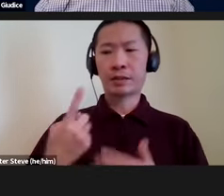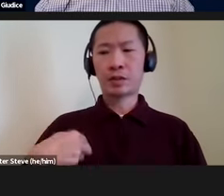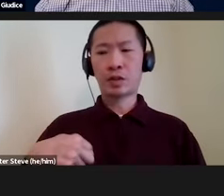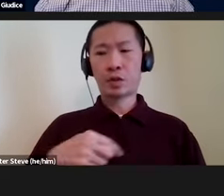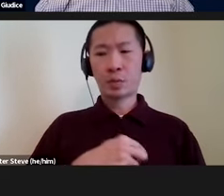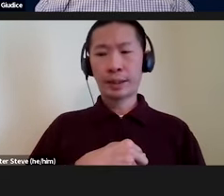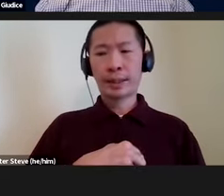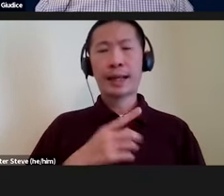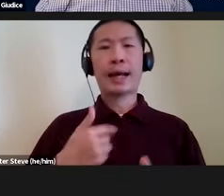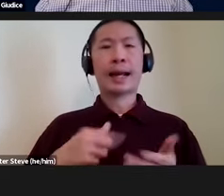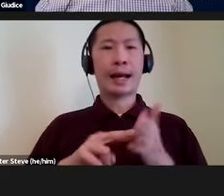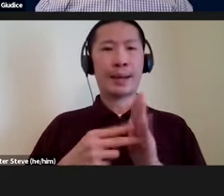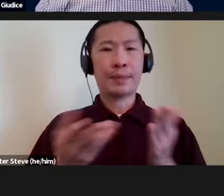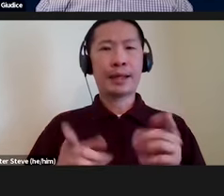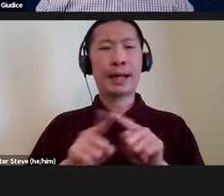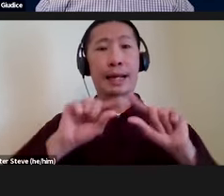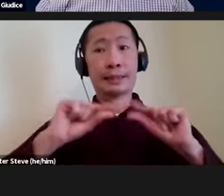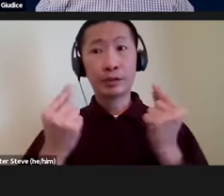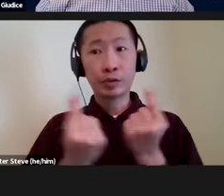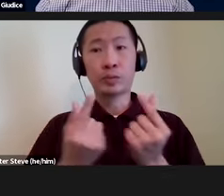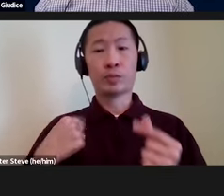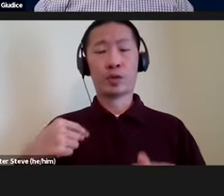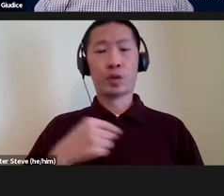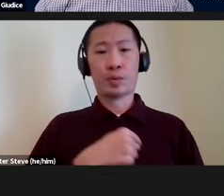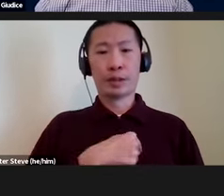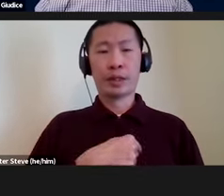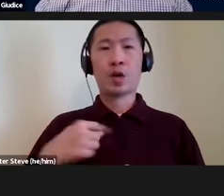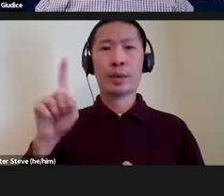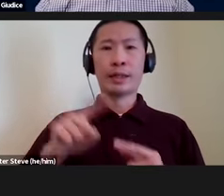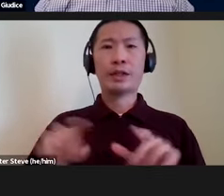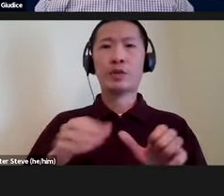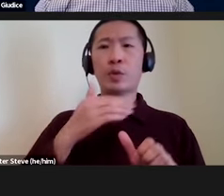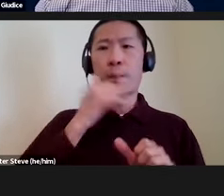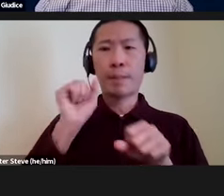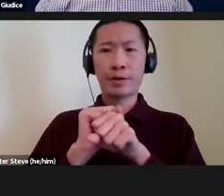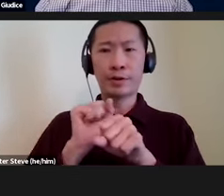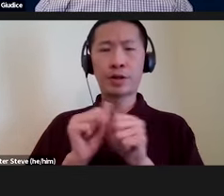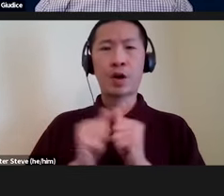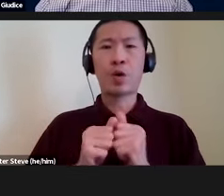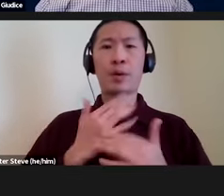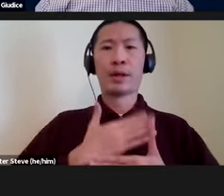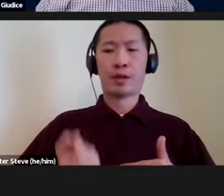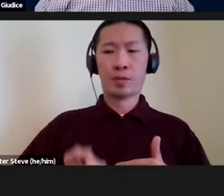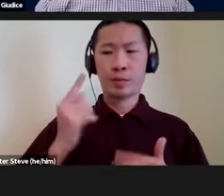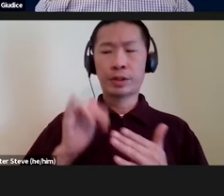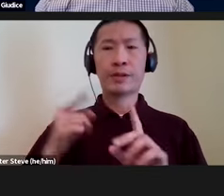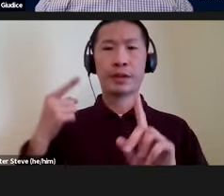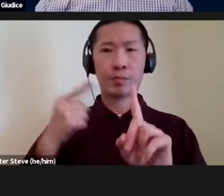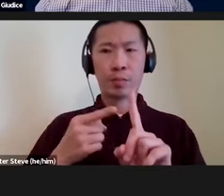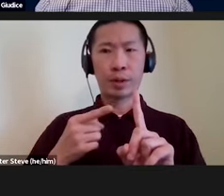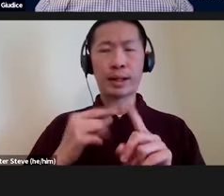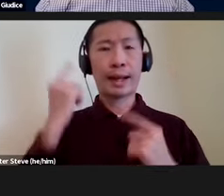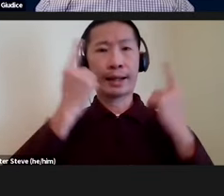and I'm talking here as the collective we, we need to do a better job of appreciating this point and